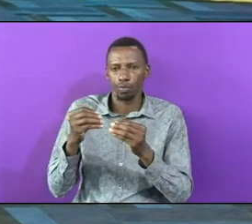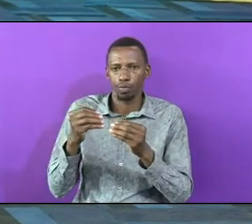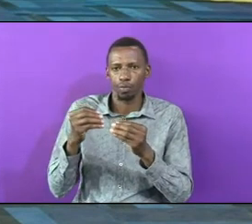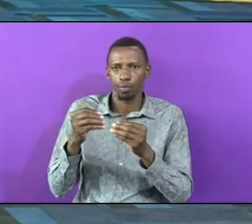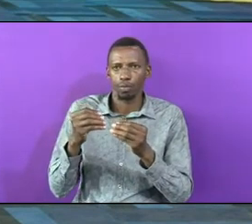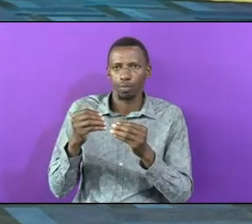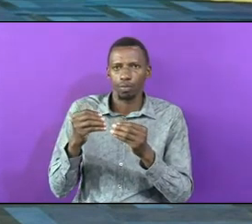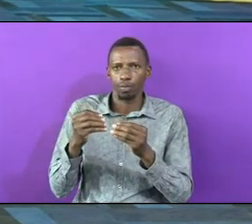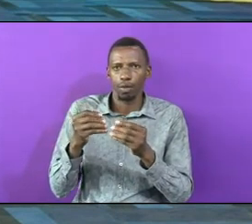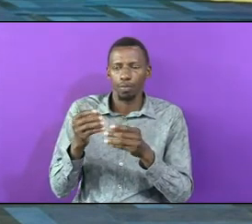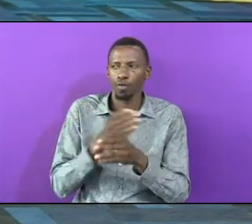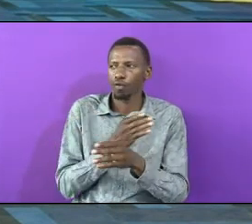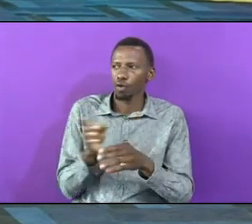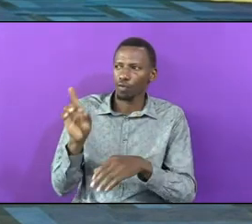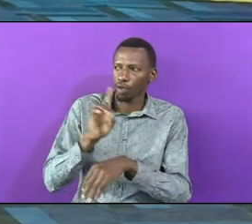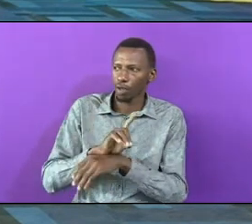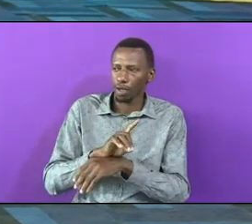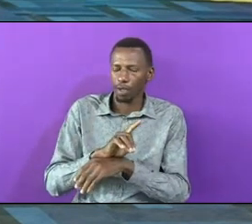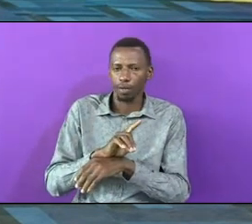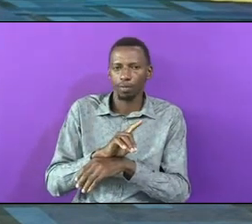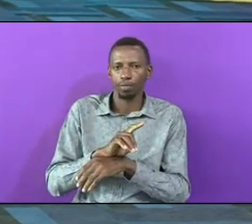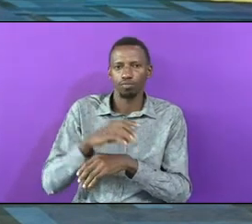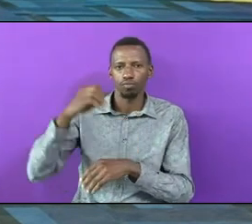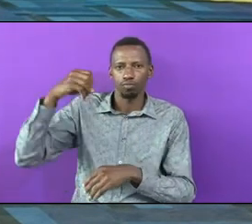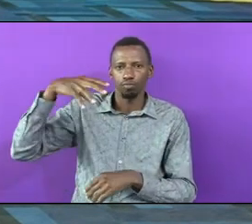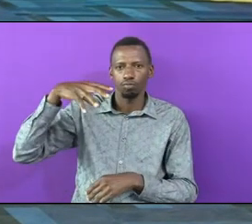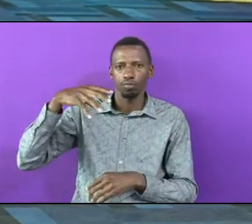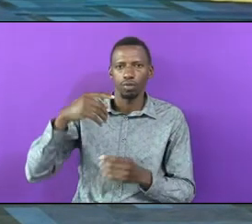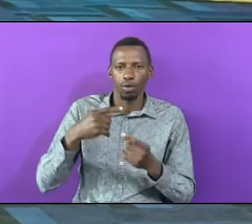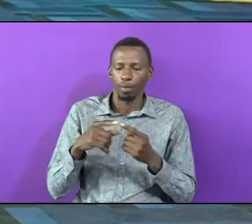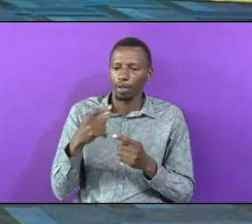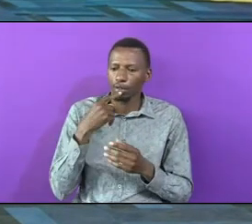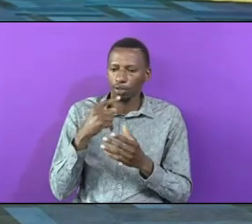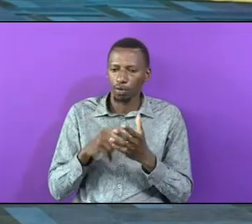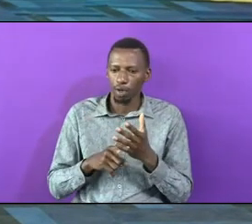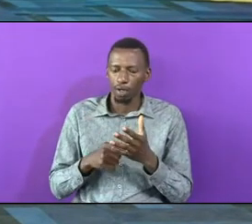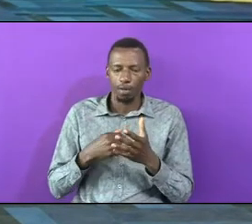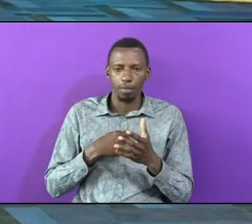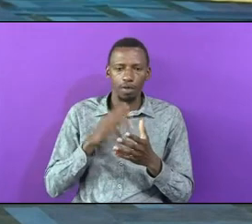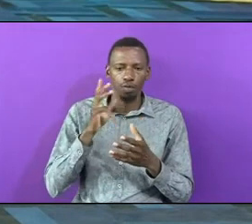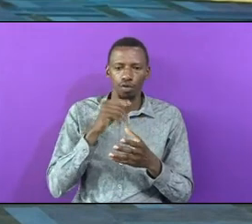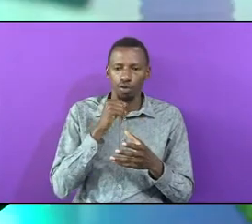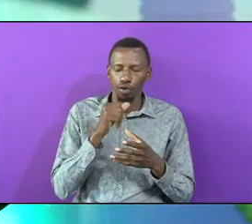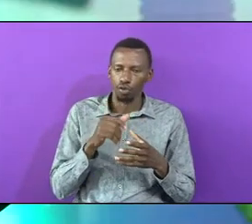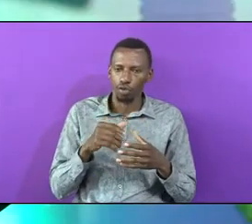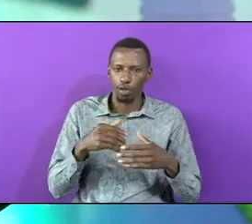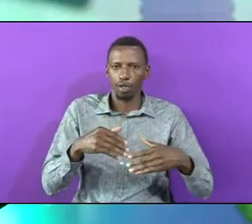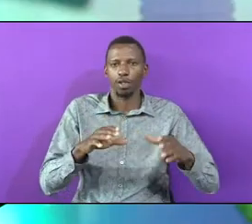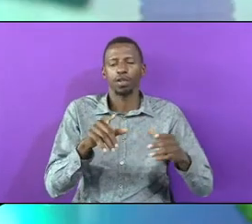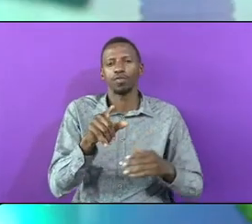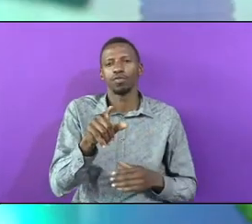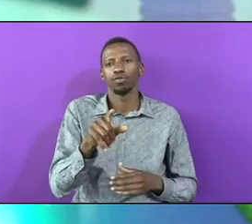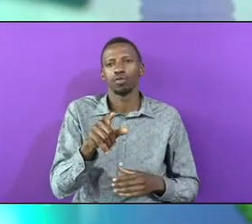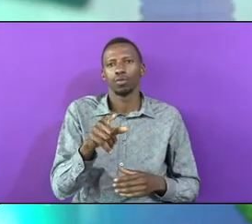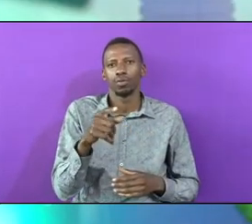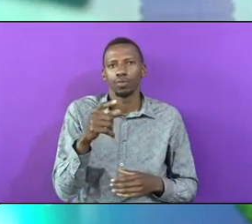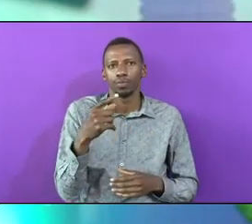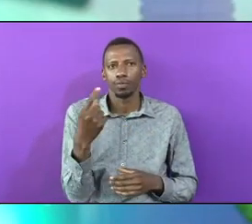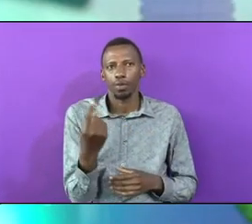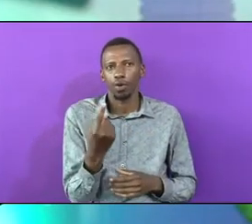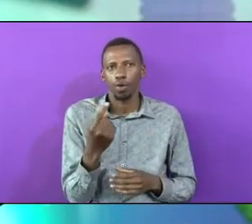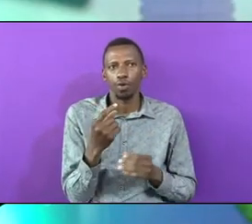For The Day Breaks But He Said I Will Not Let You Go Unless You Do What